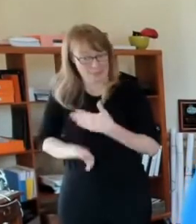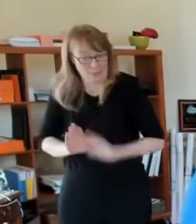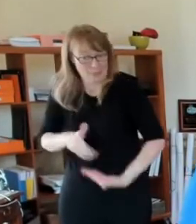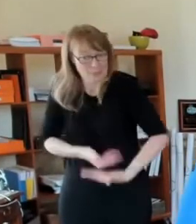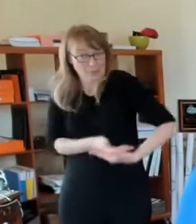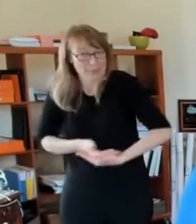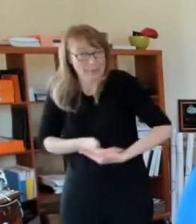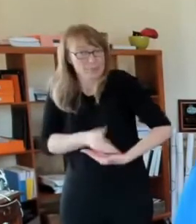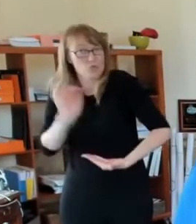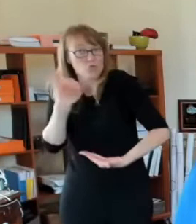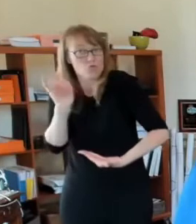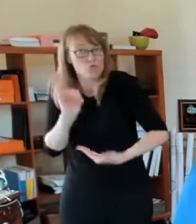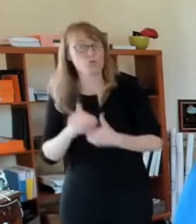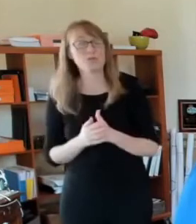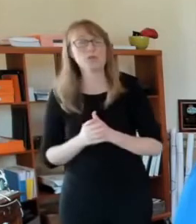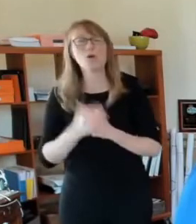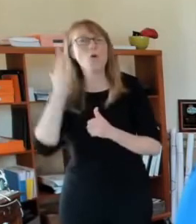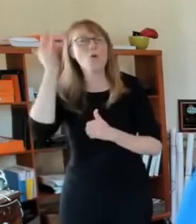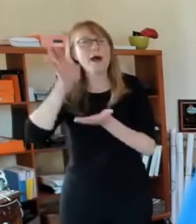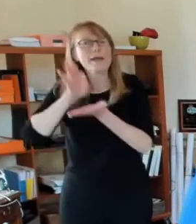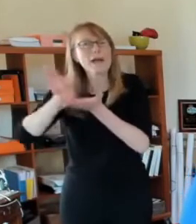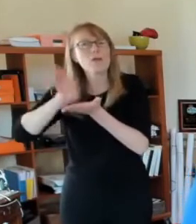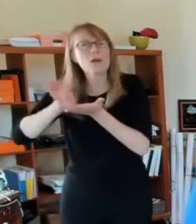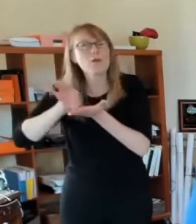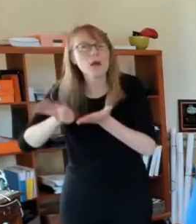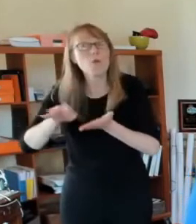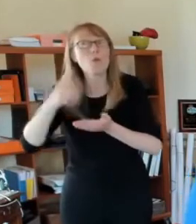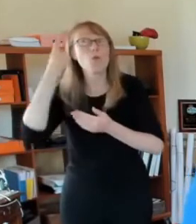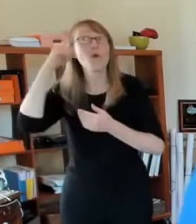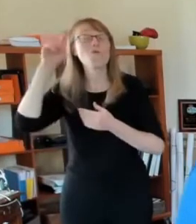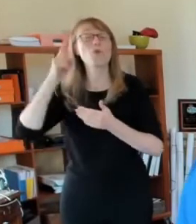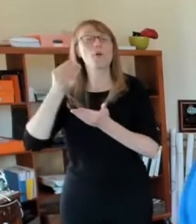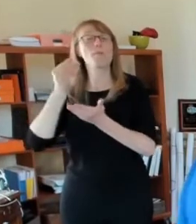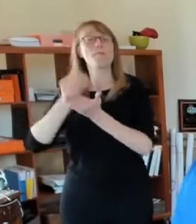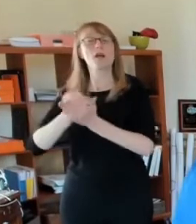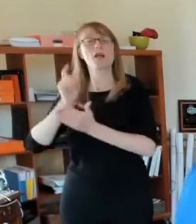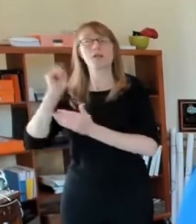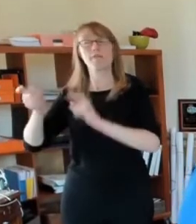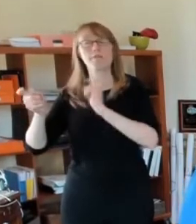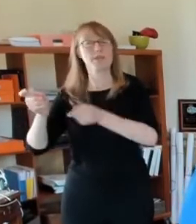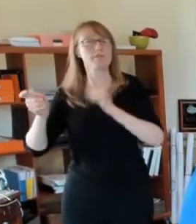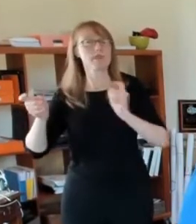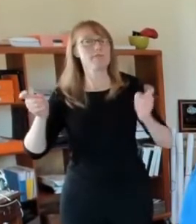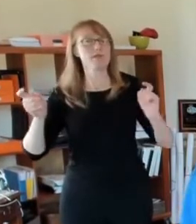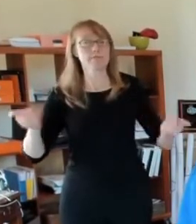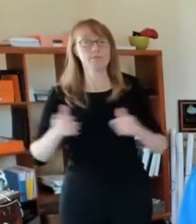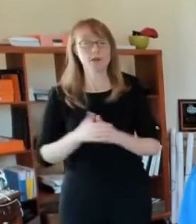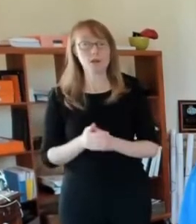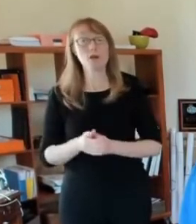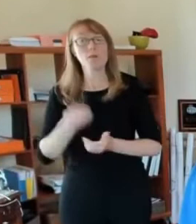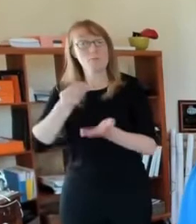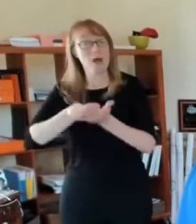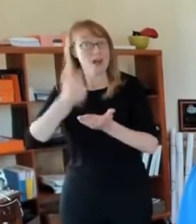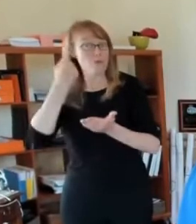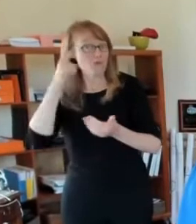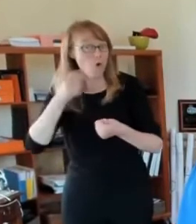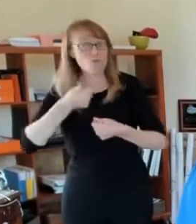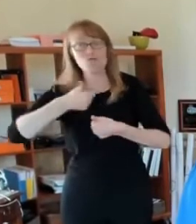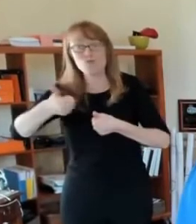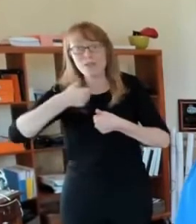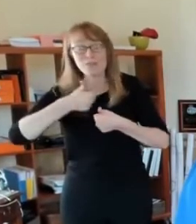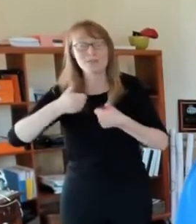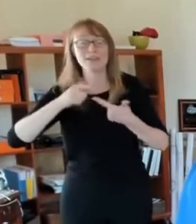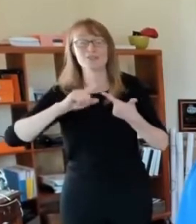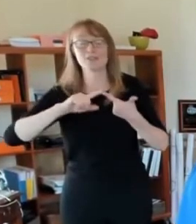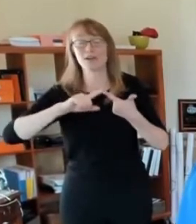resources. And some of the things that the city uses those resources for are public transportation, recreation, health